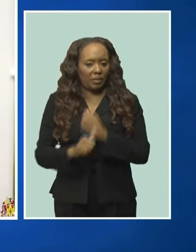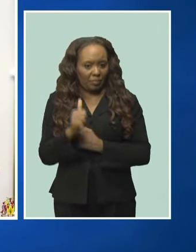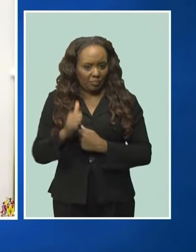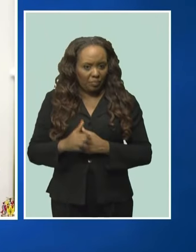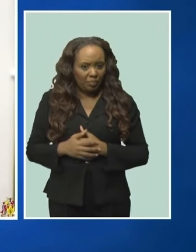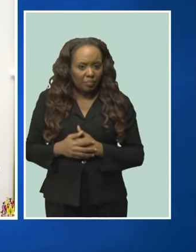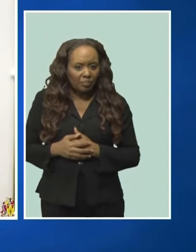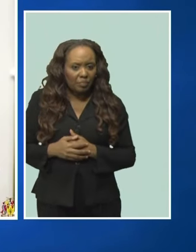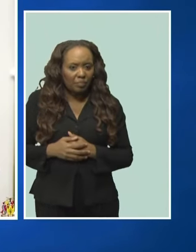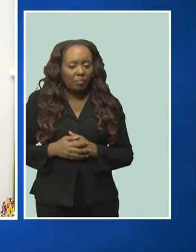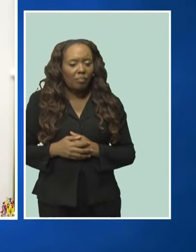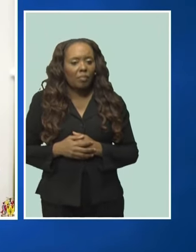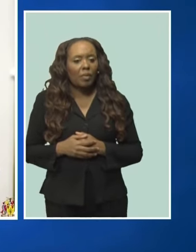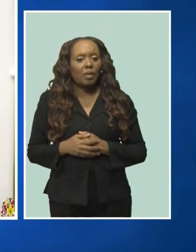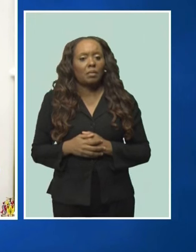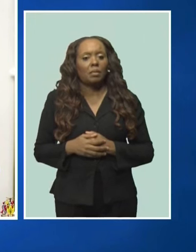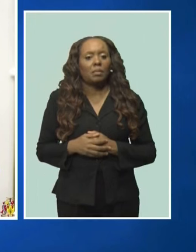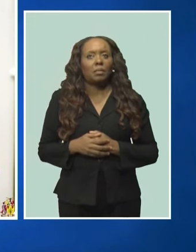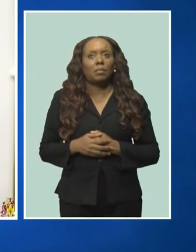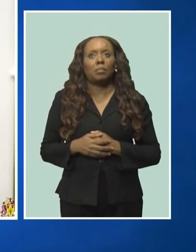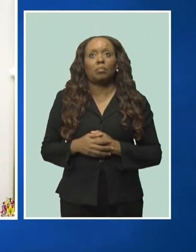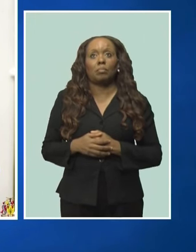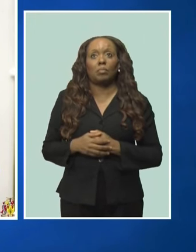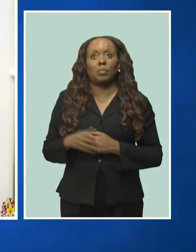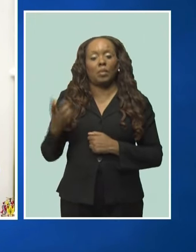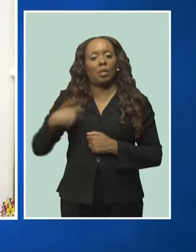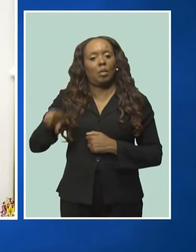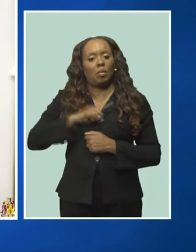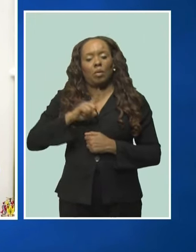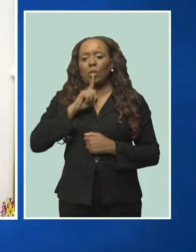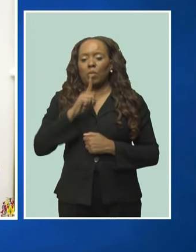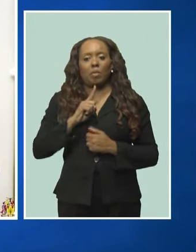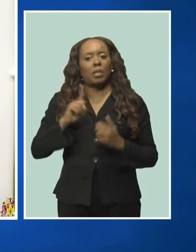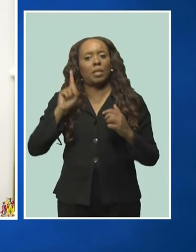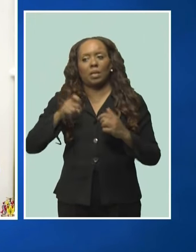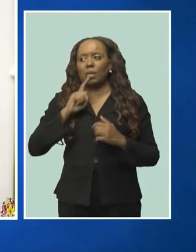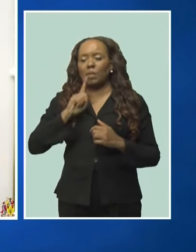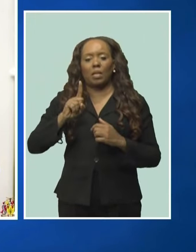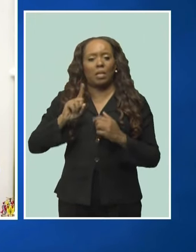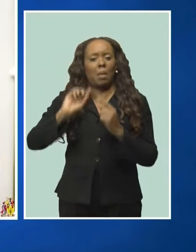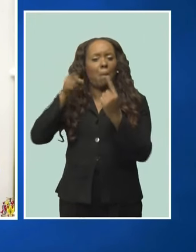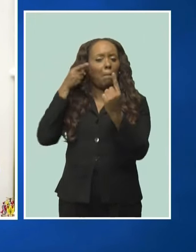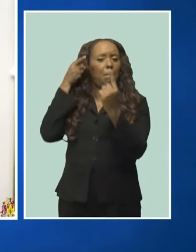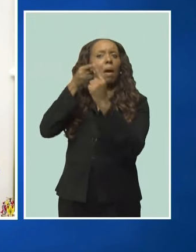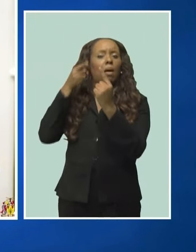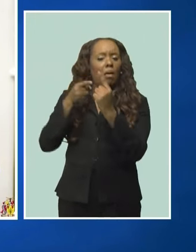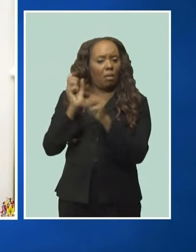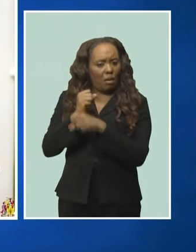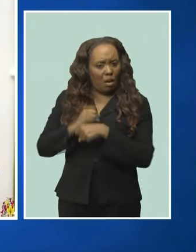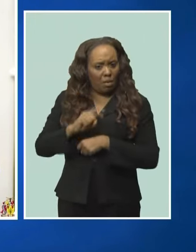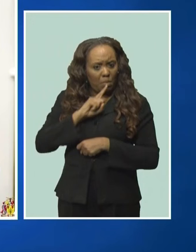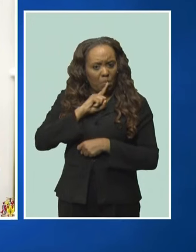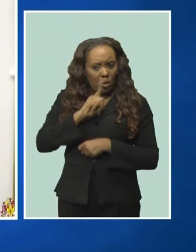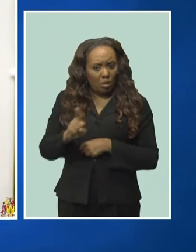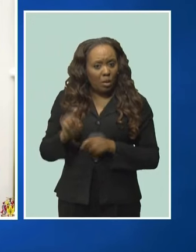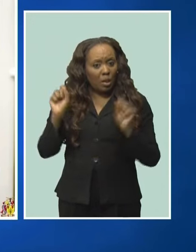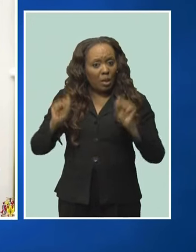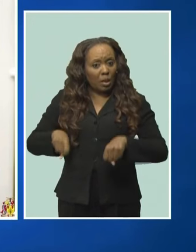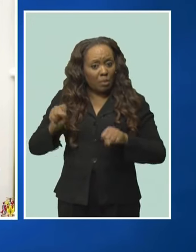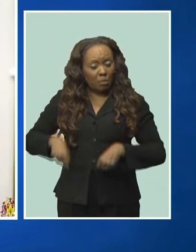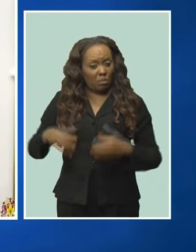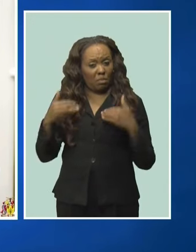in being able to achieve mission number one, which is to be able to have a